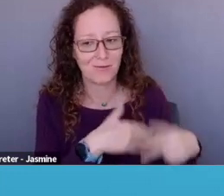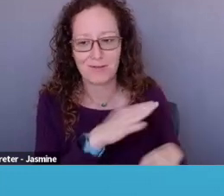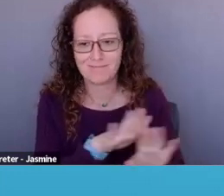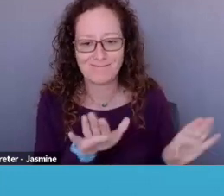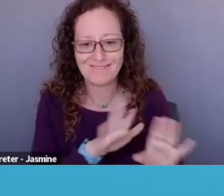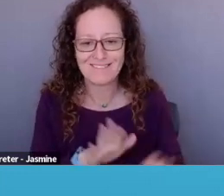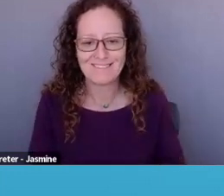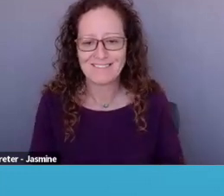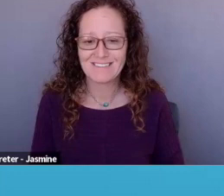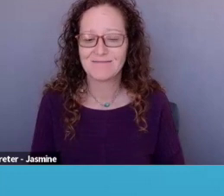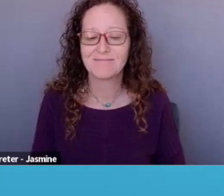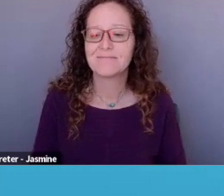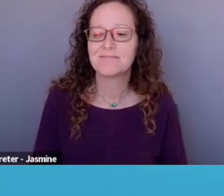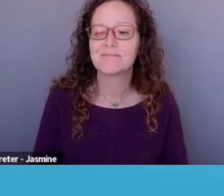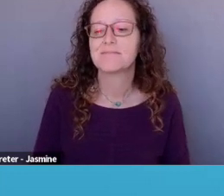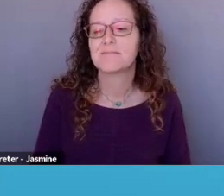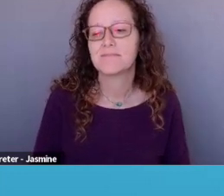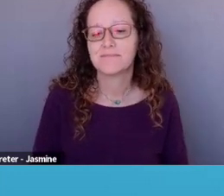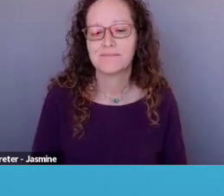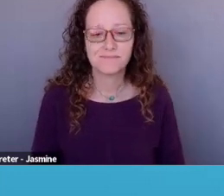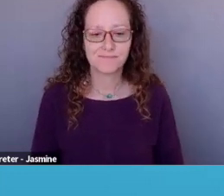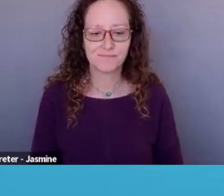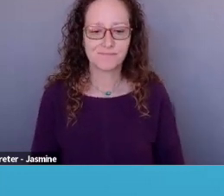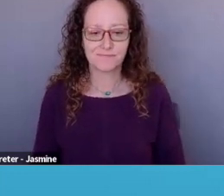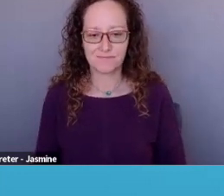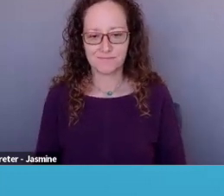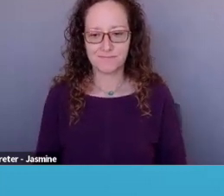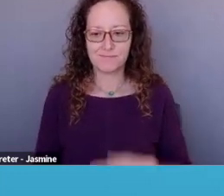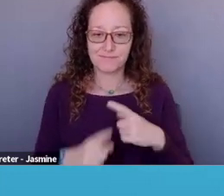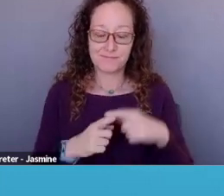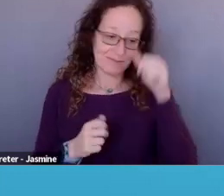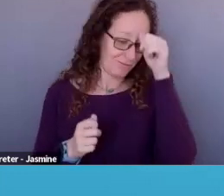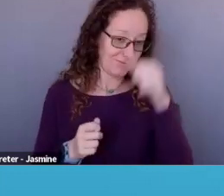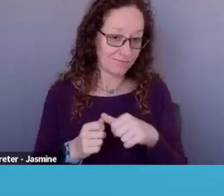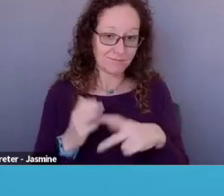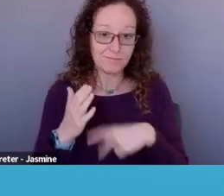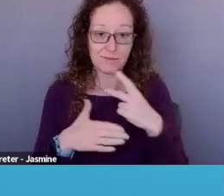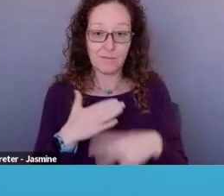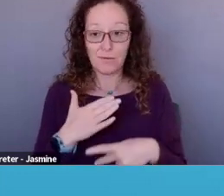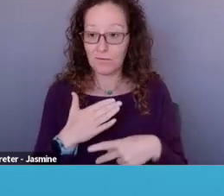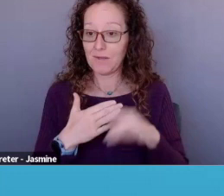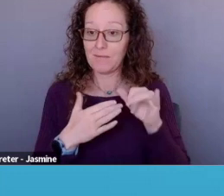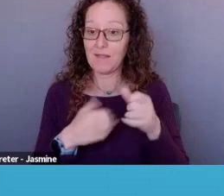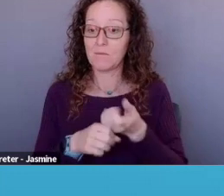Um, and also remember programs are what make you unique.